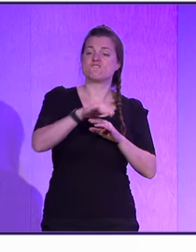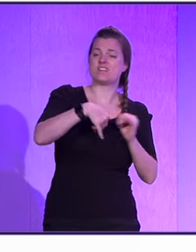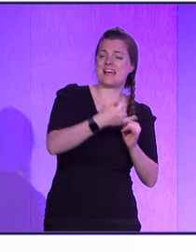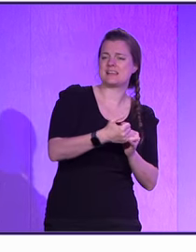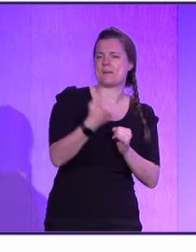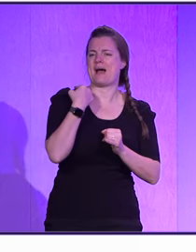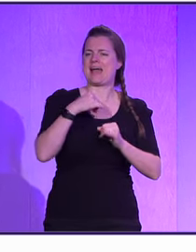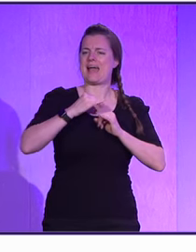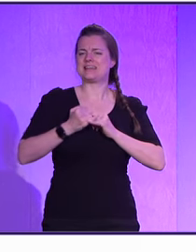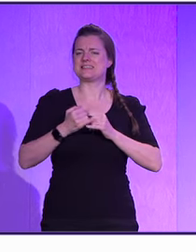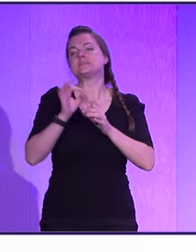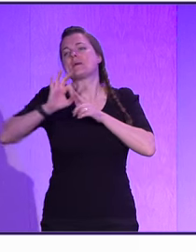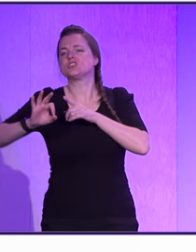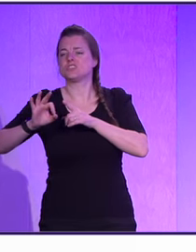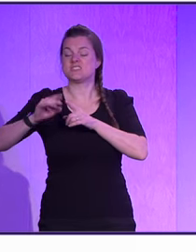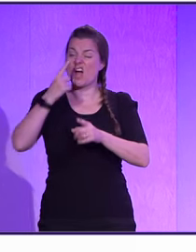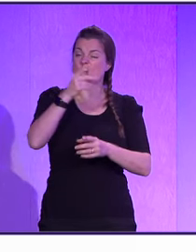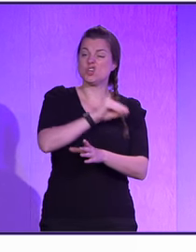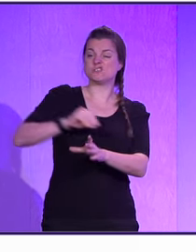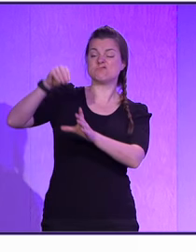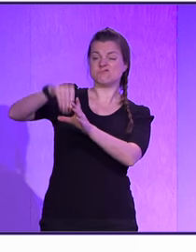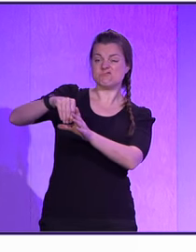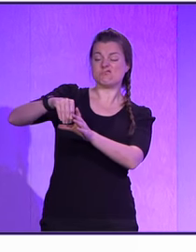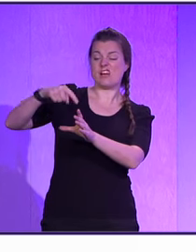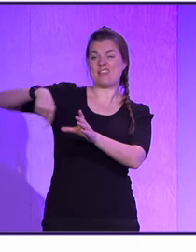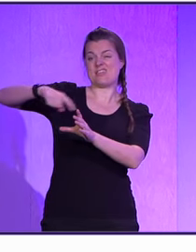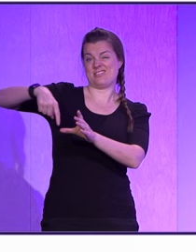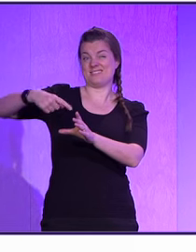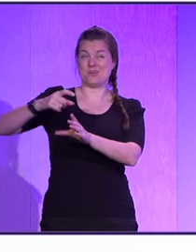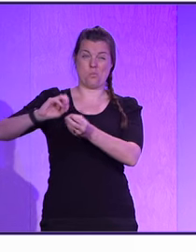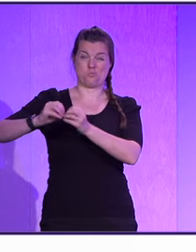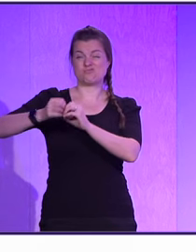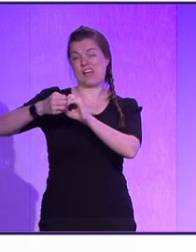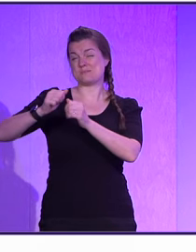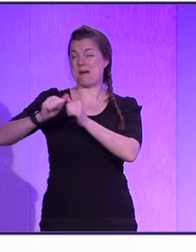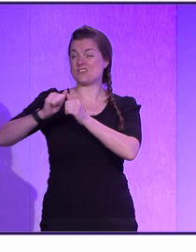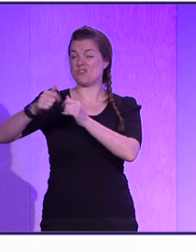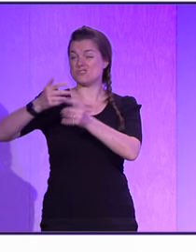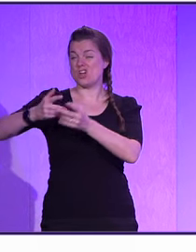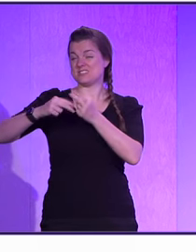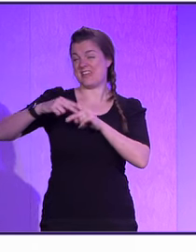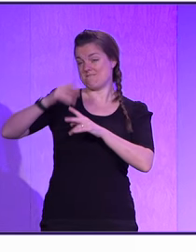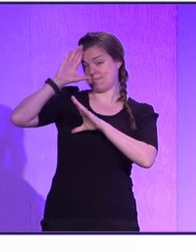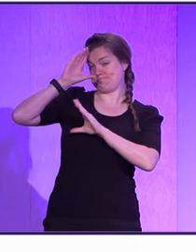-end, a React specialist. I can just pull that in, right? And they probably give better results in there.